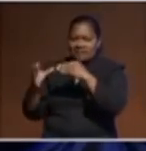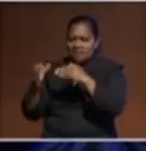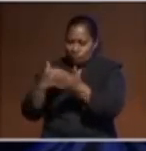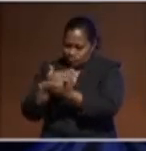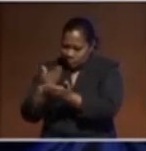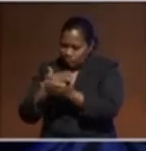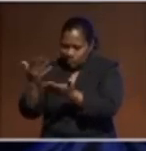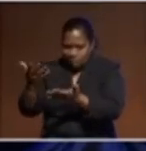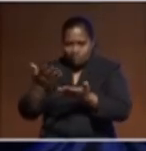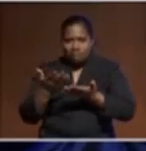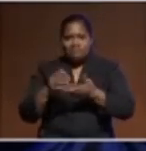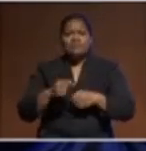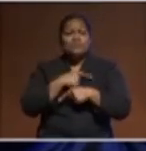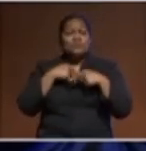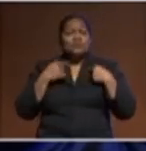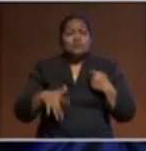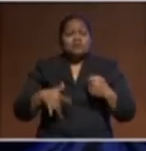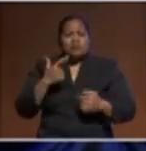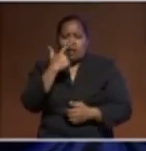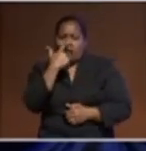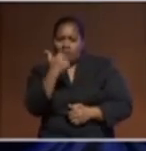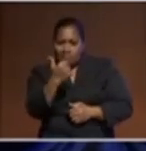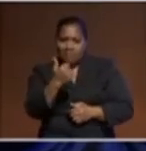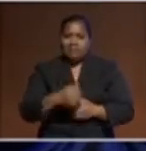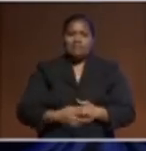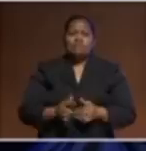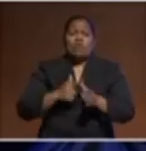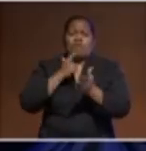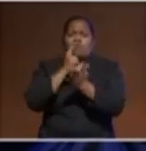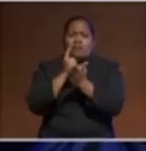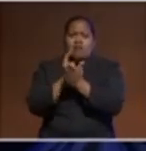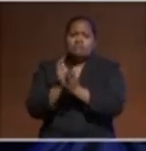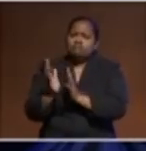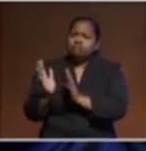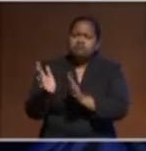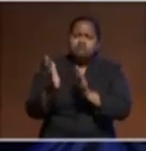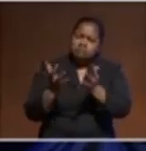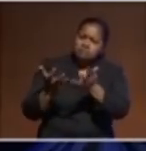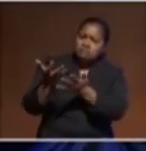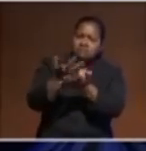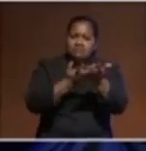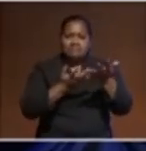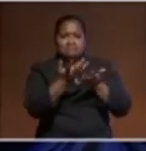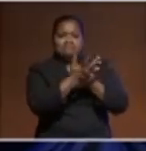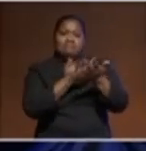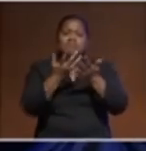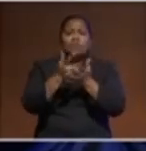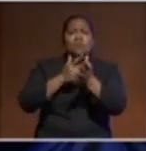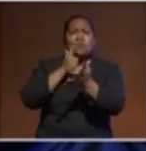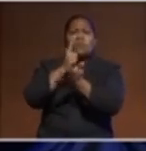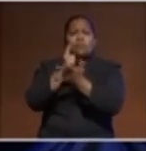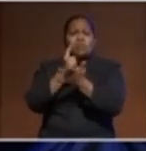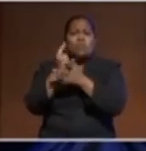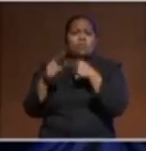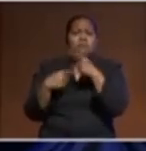We feel pretty lucky this week. A lot of the dialogue with leaders has been a lot about the